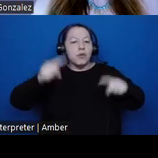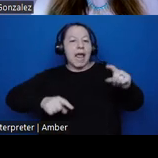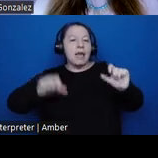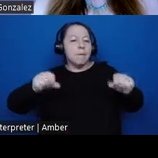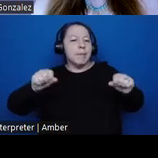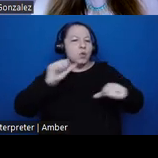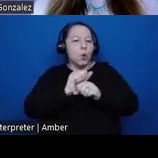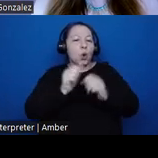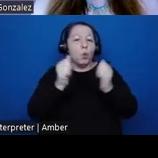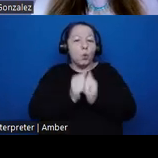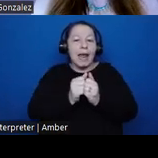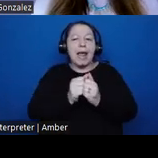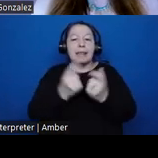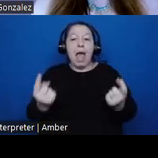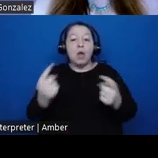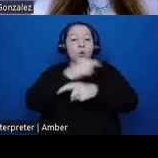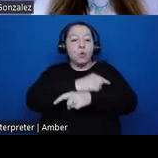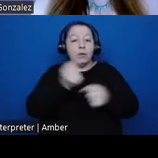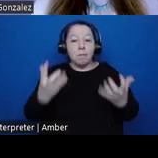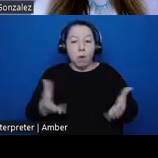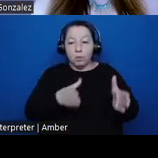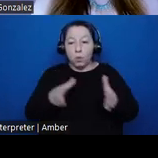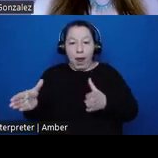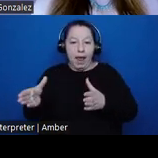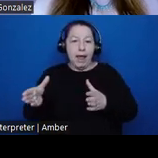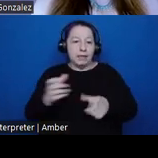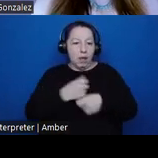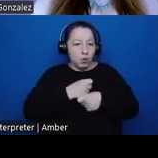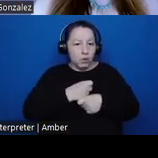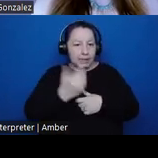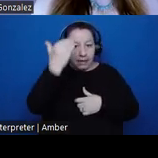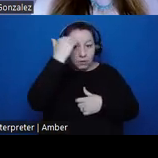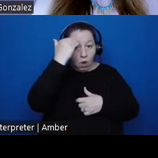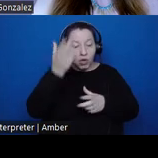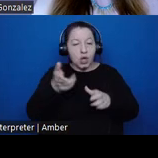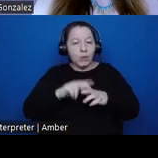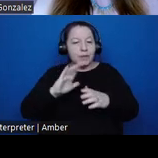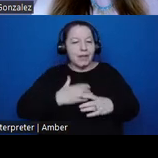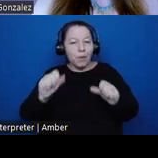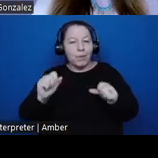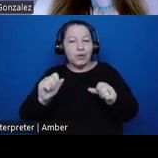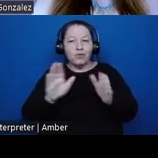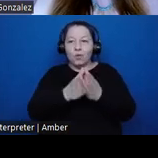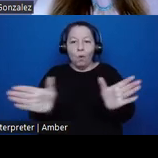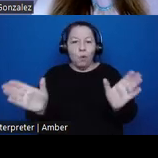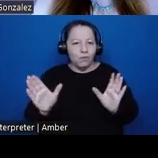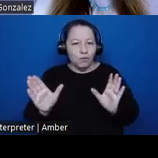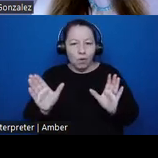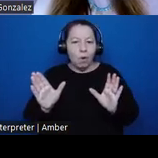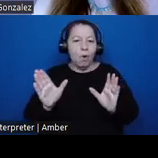and across multiple ways of producing knowledge expands our ability to holistically pose and answer questions.